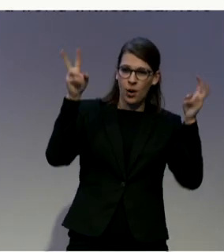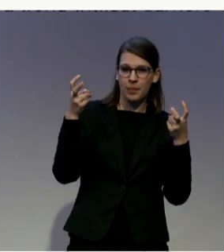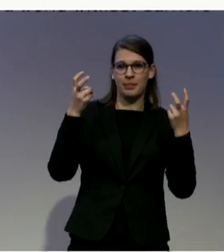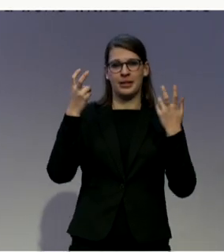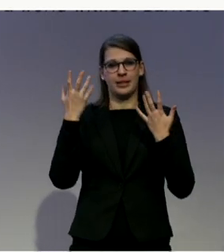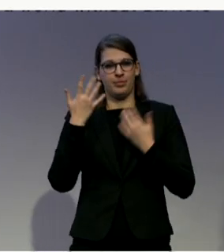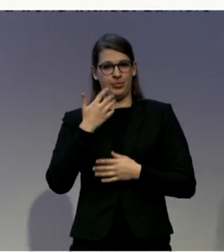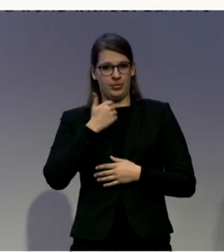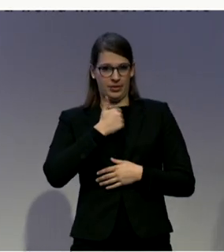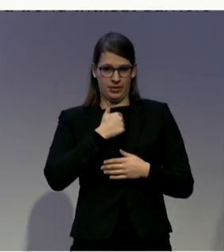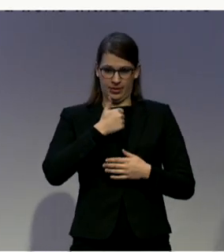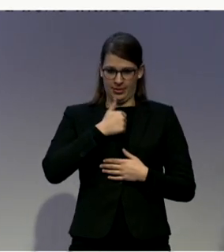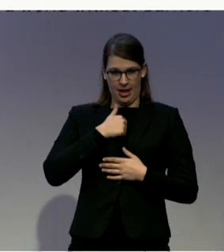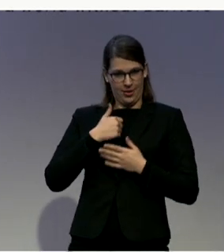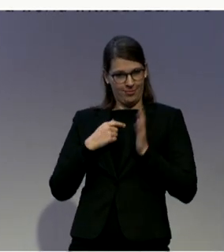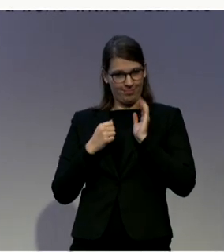disabilities.